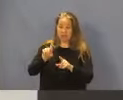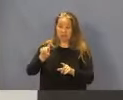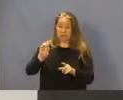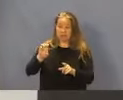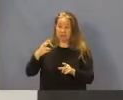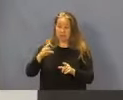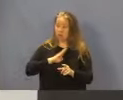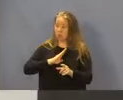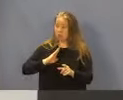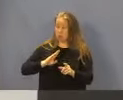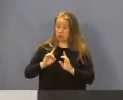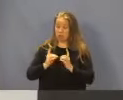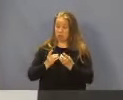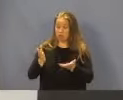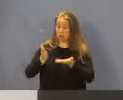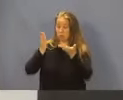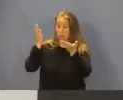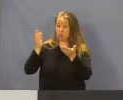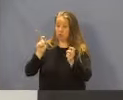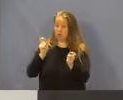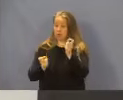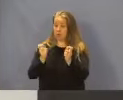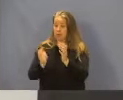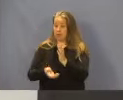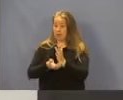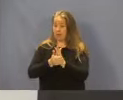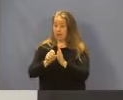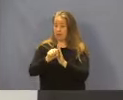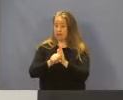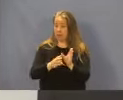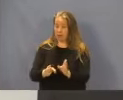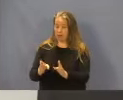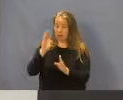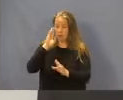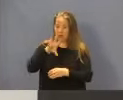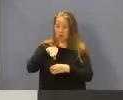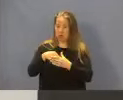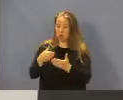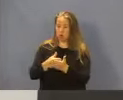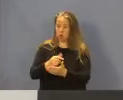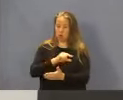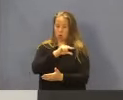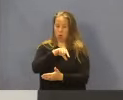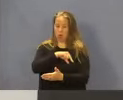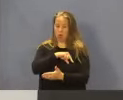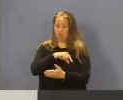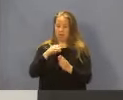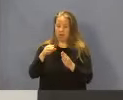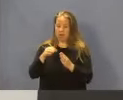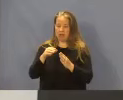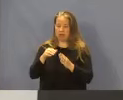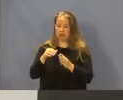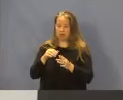Board, the Department is proposing to amend its state plan to include a new Qualified Residential